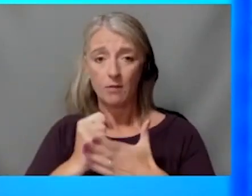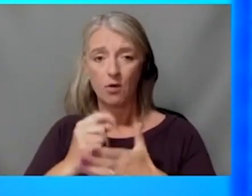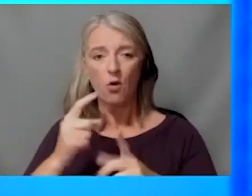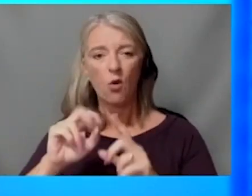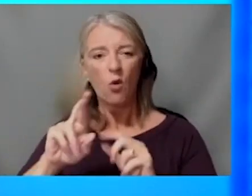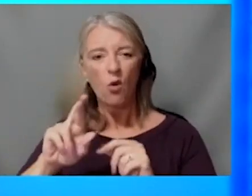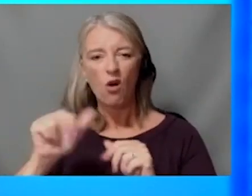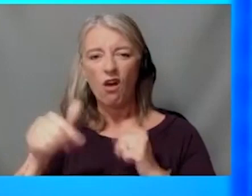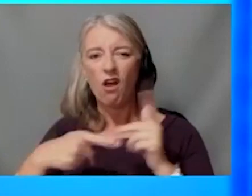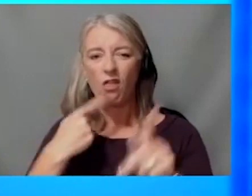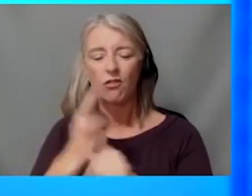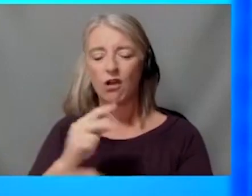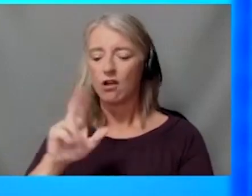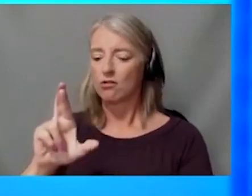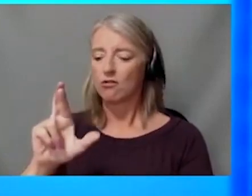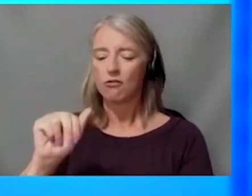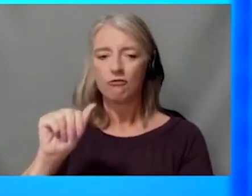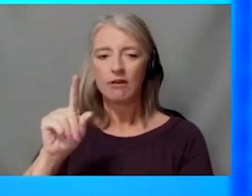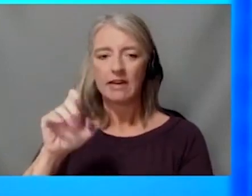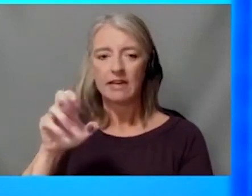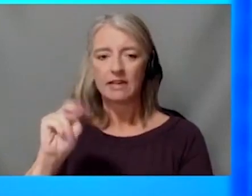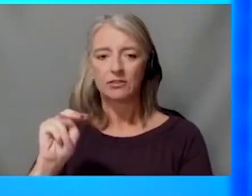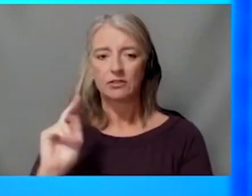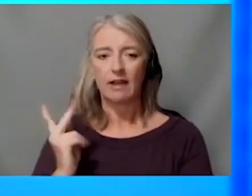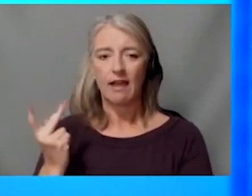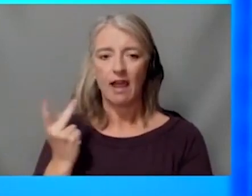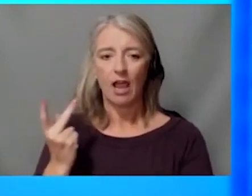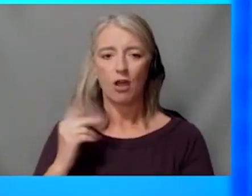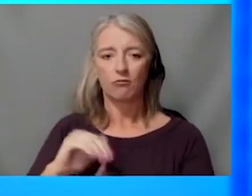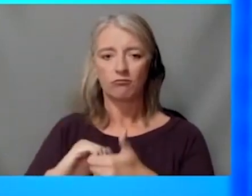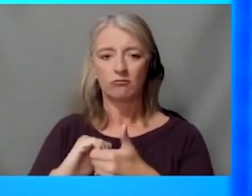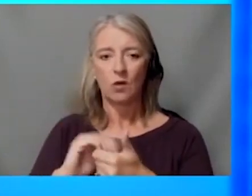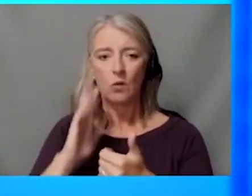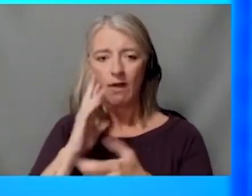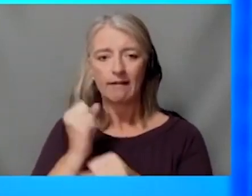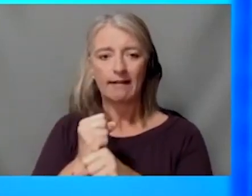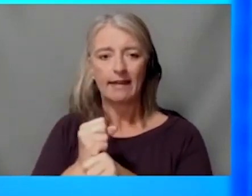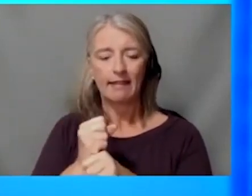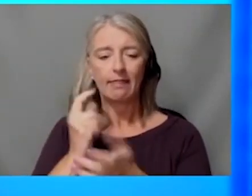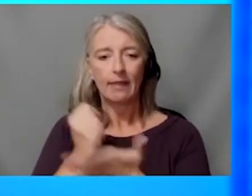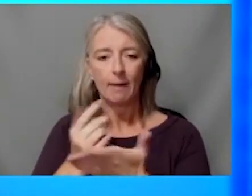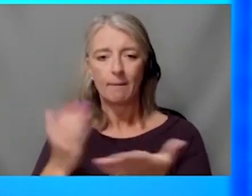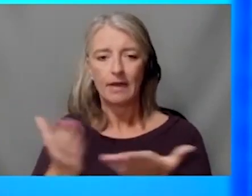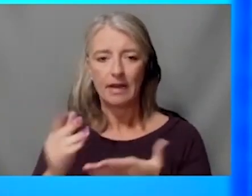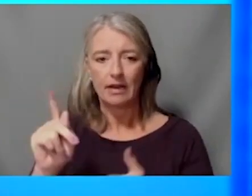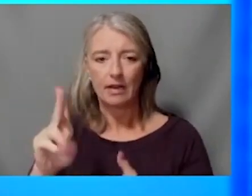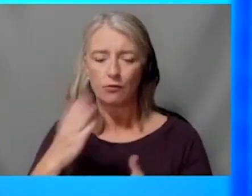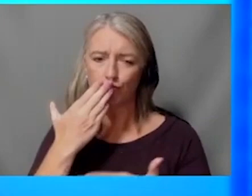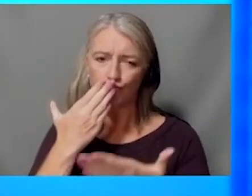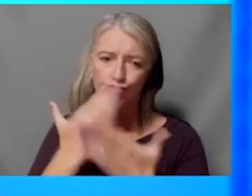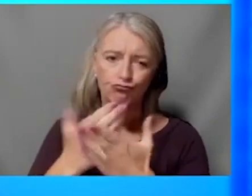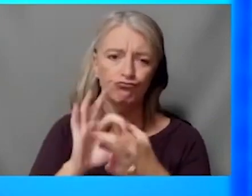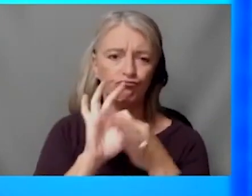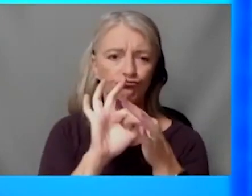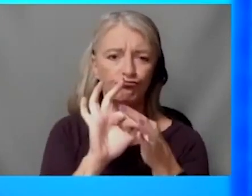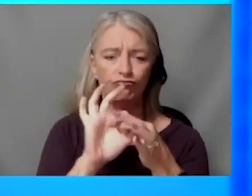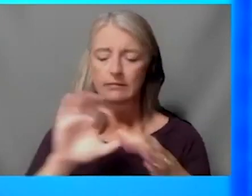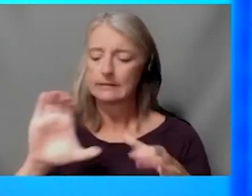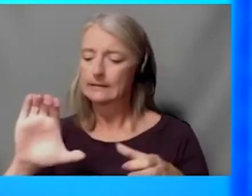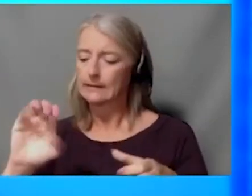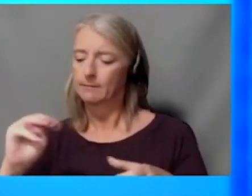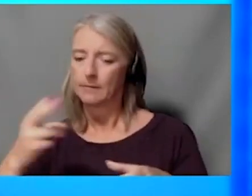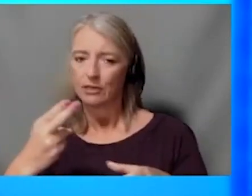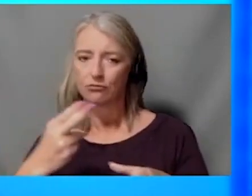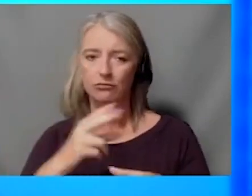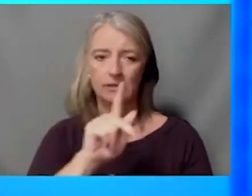our relationship with Children's Mercy means that that child will get Proton therapy here at KU. We have such a close relationship between KU and Children's Mercy that the care